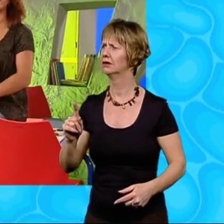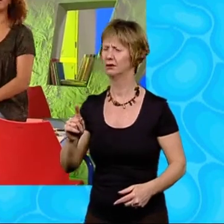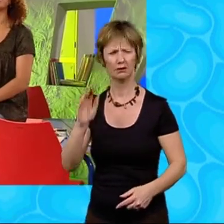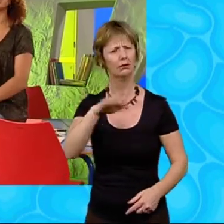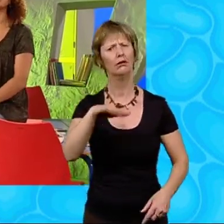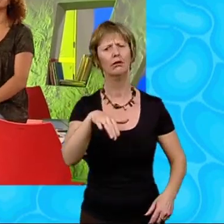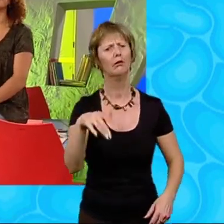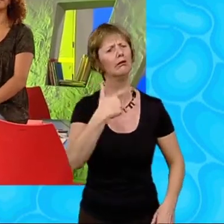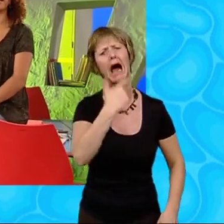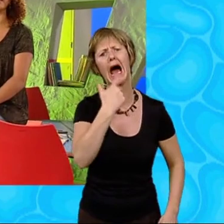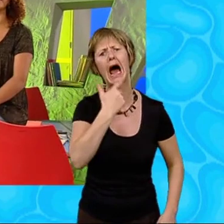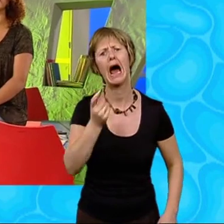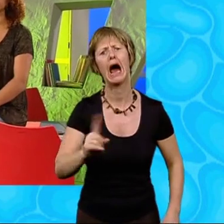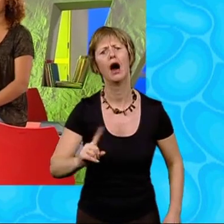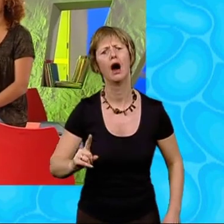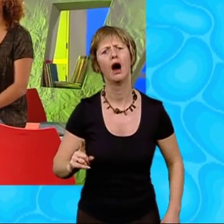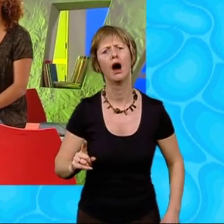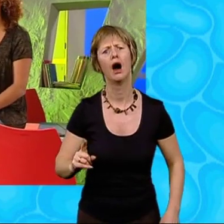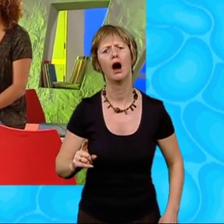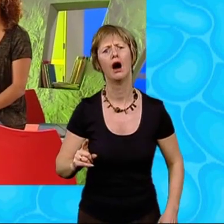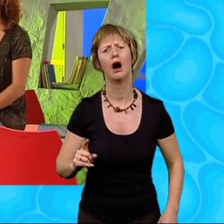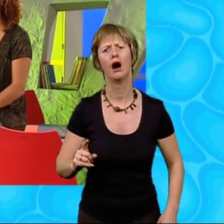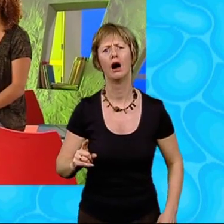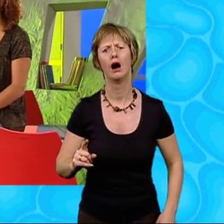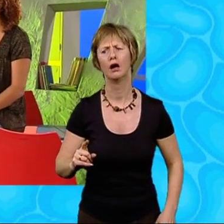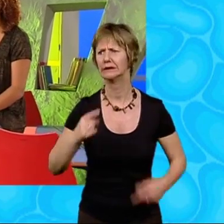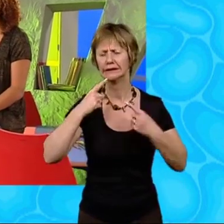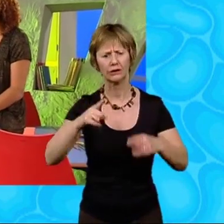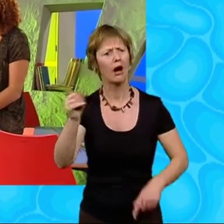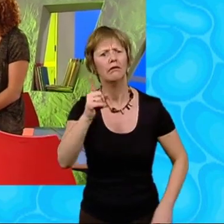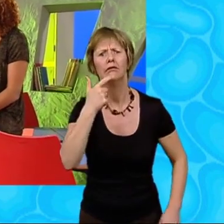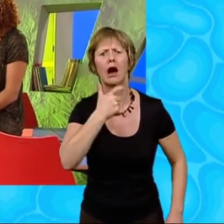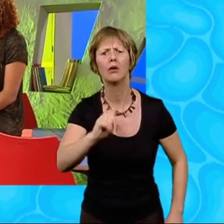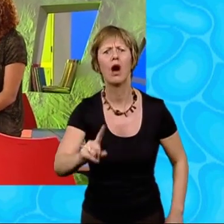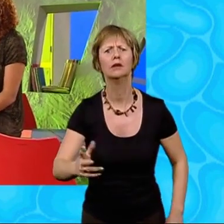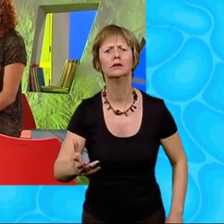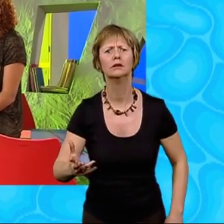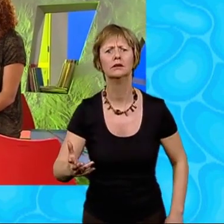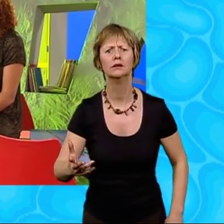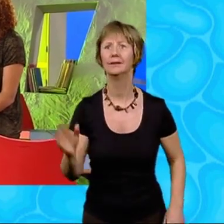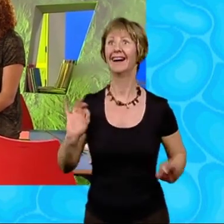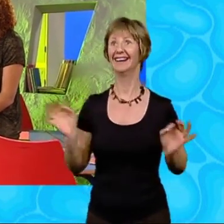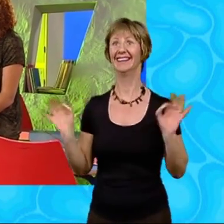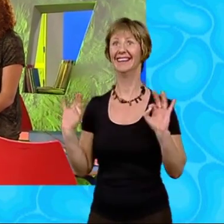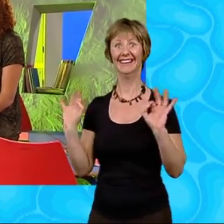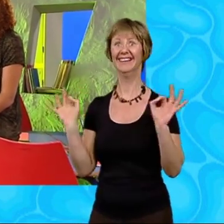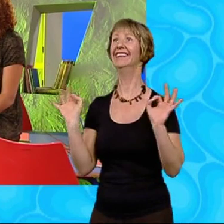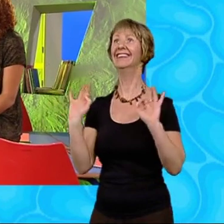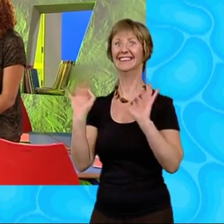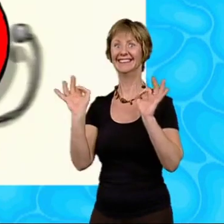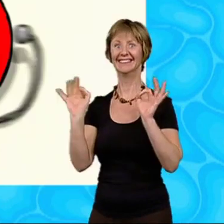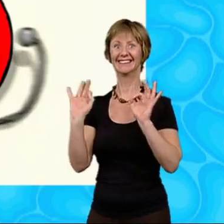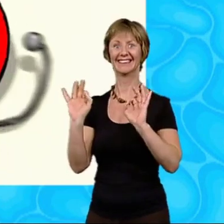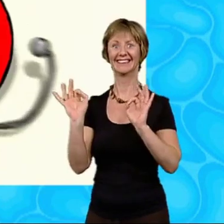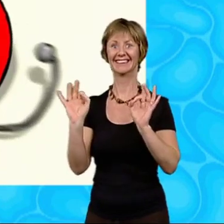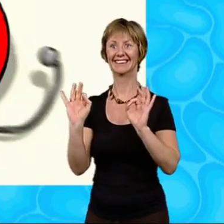Er, what's so funny? Miss Porter called across the classroom. Nothing! The laughter stopped at once.